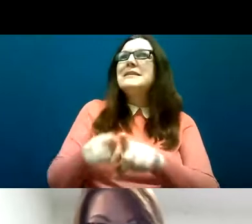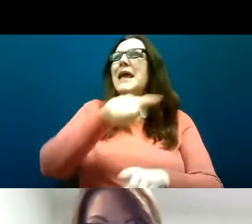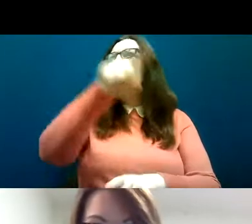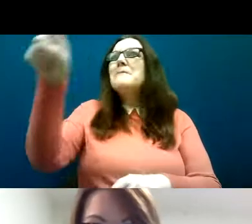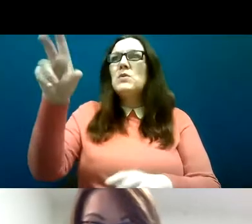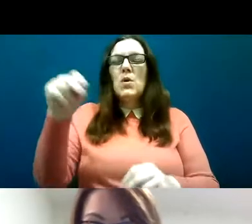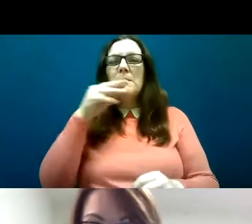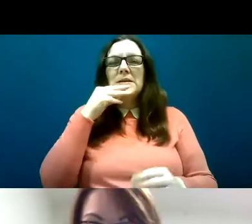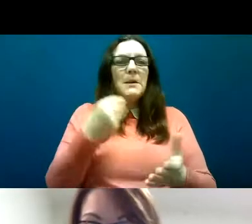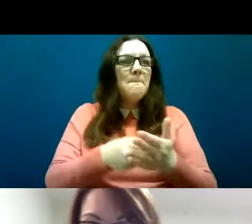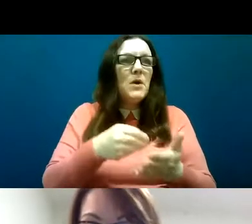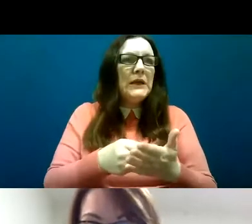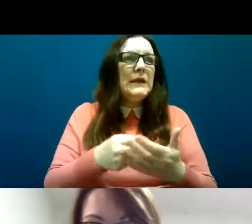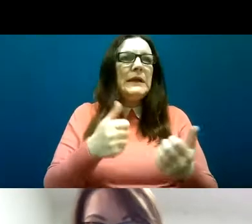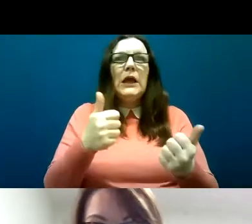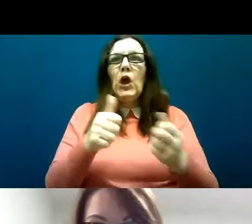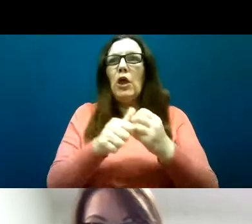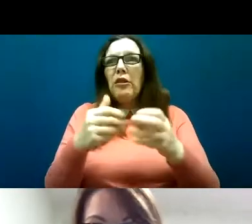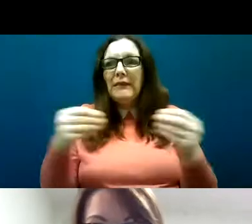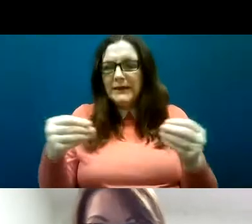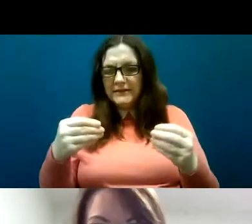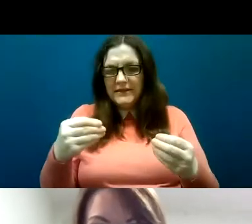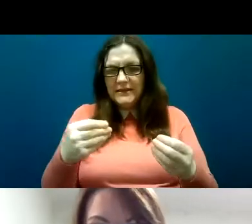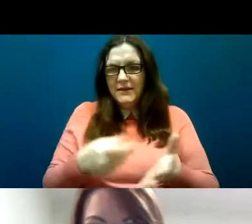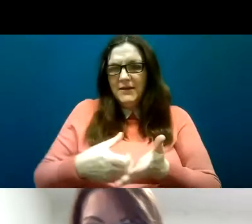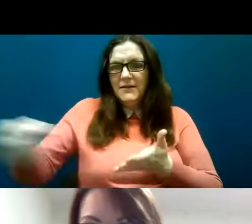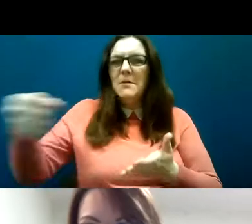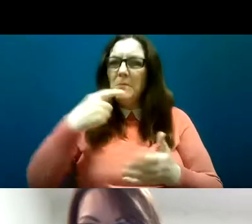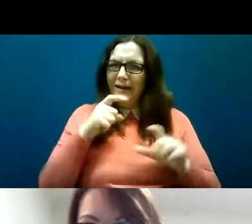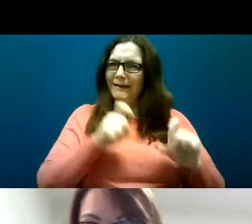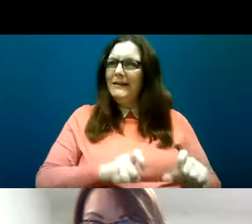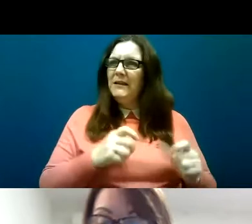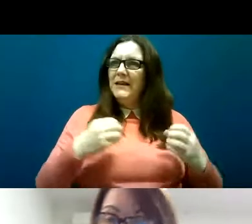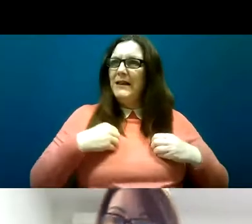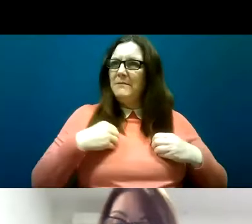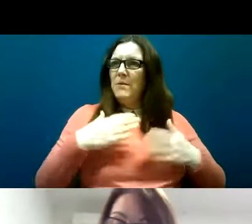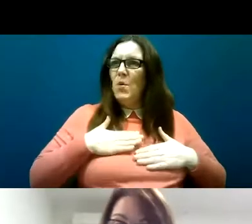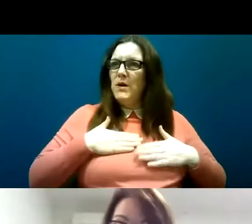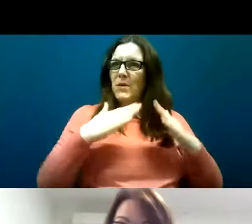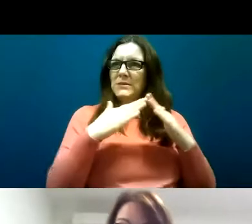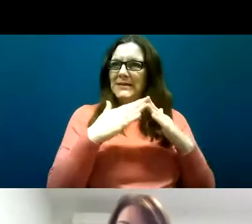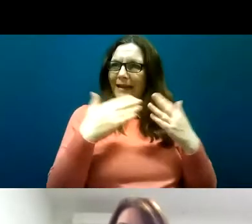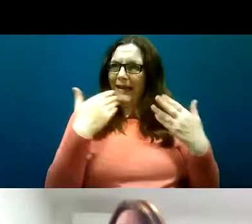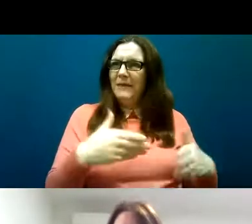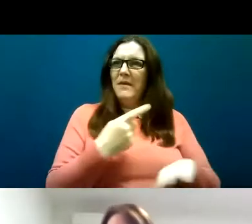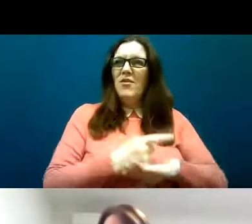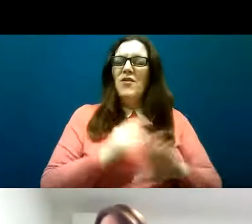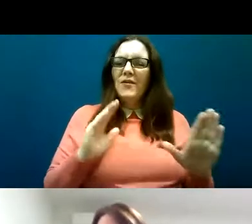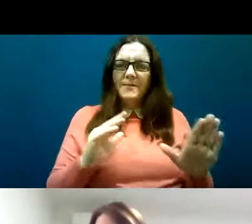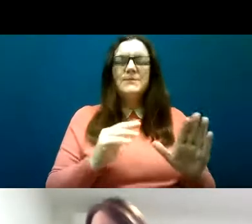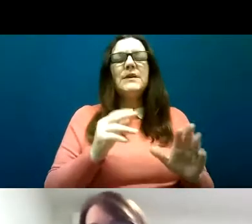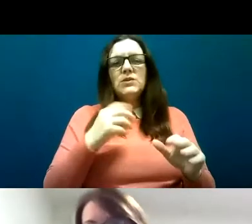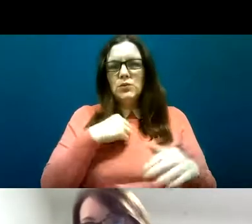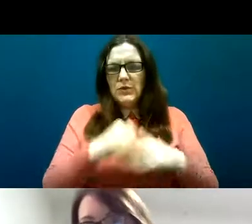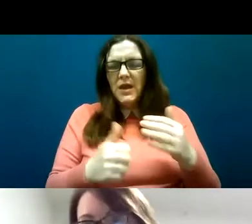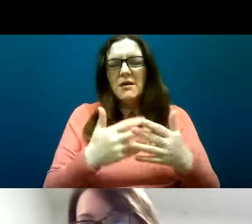the money from me, take away all the things that I have, but leave me in the house. And today we're going to hear many